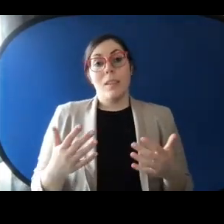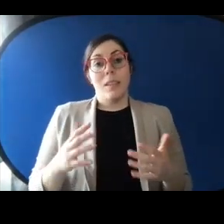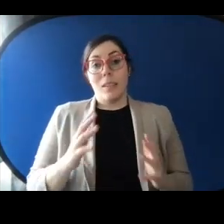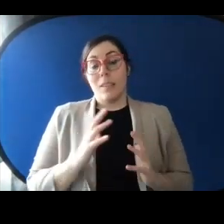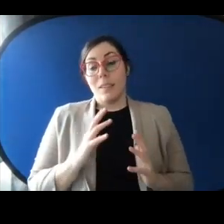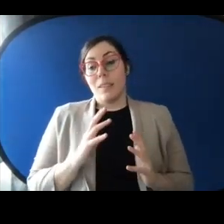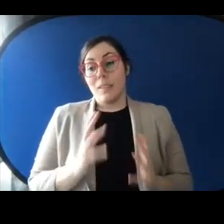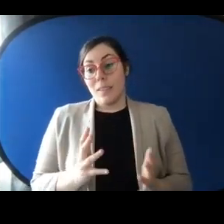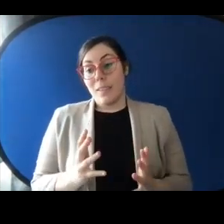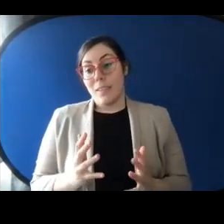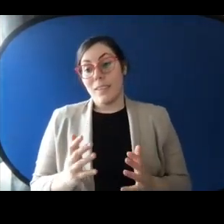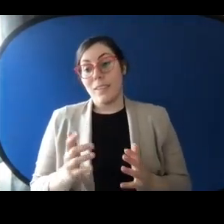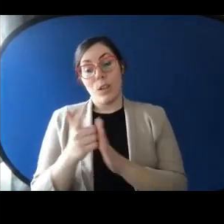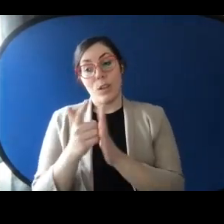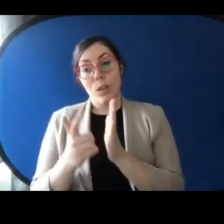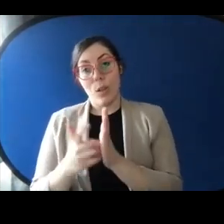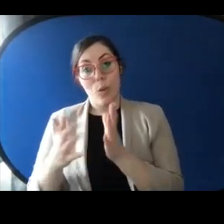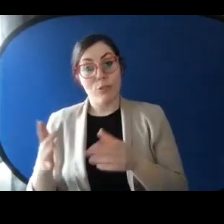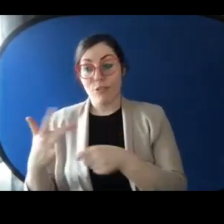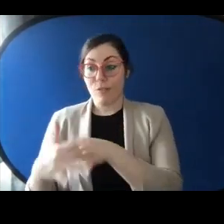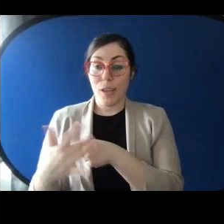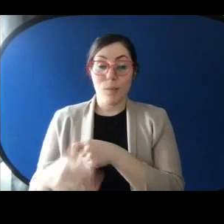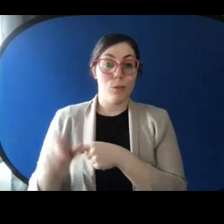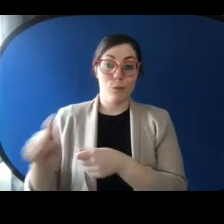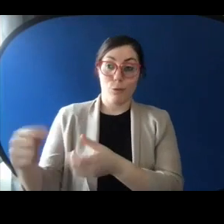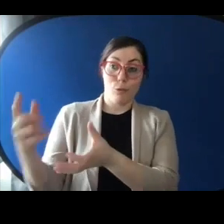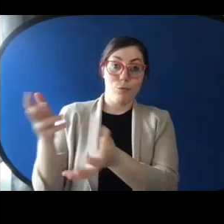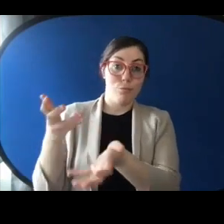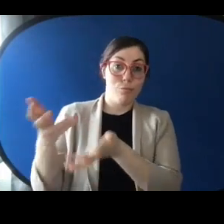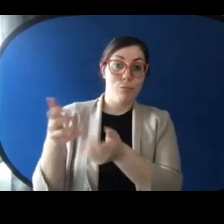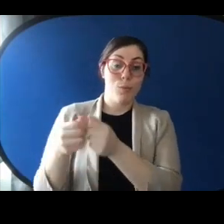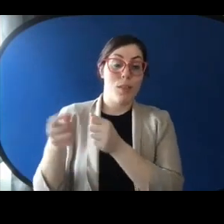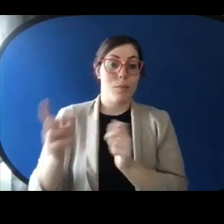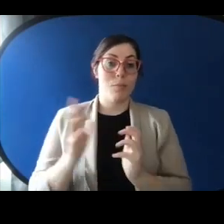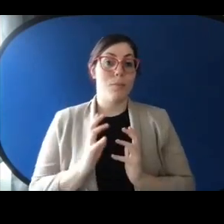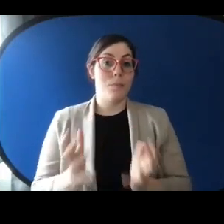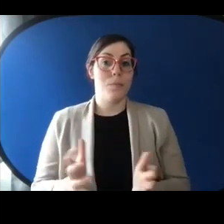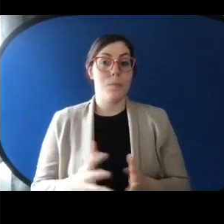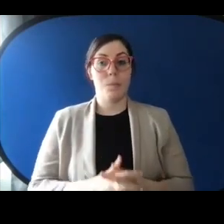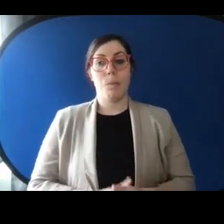actually do any data processing, which is what I want to do. Okay, next.